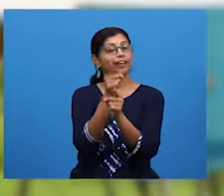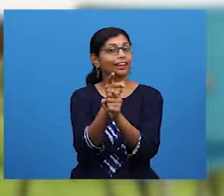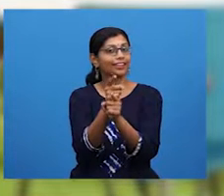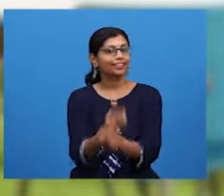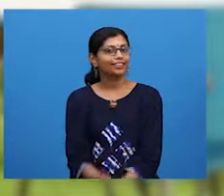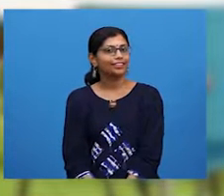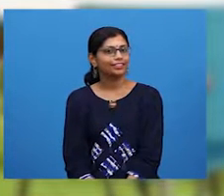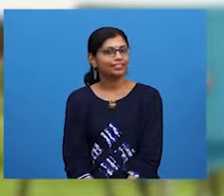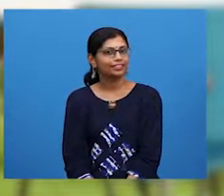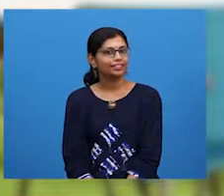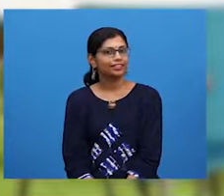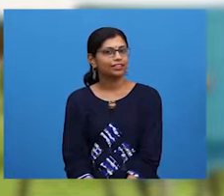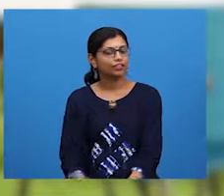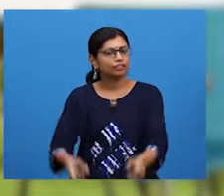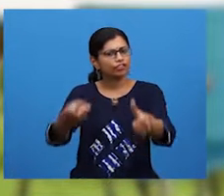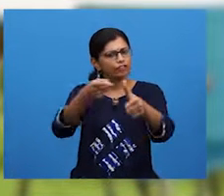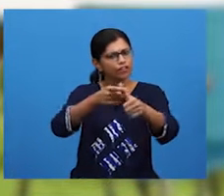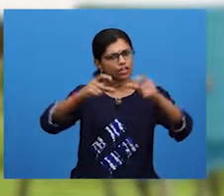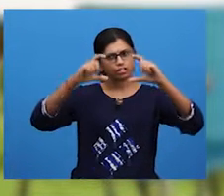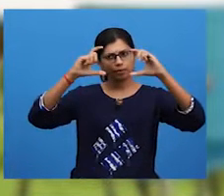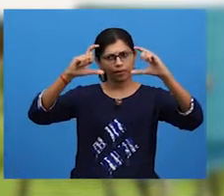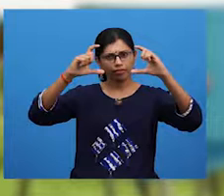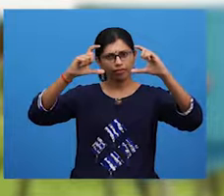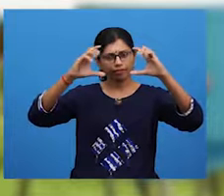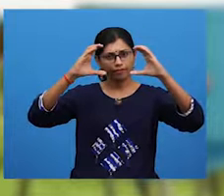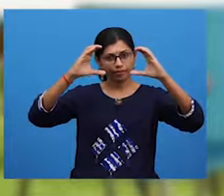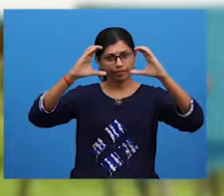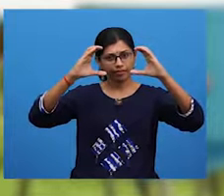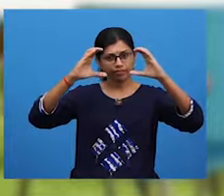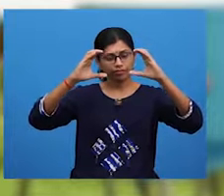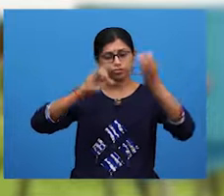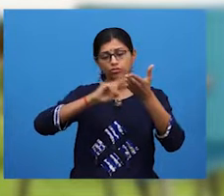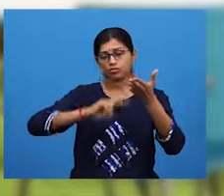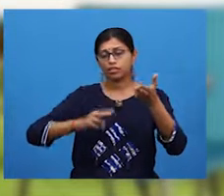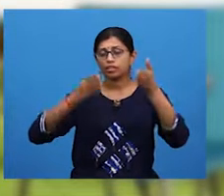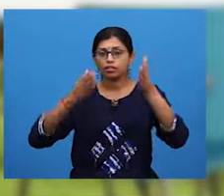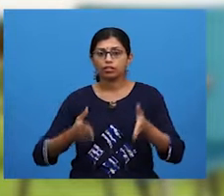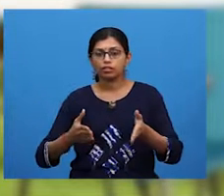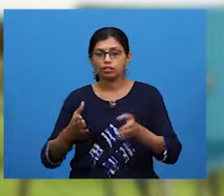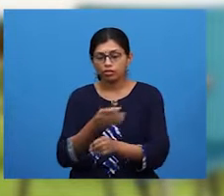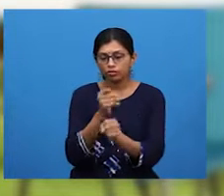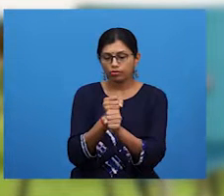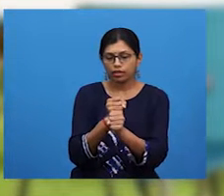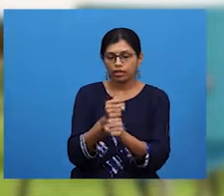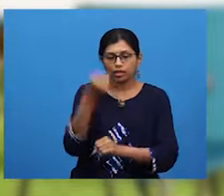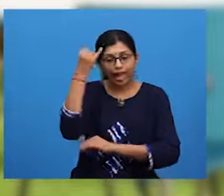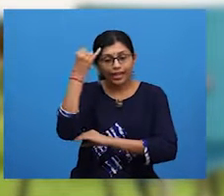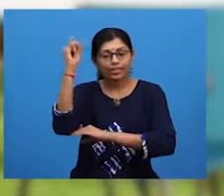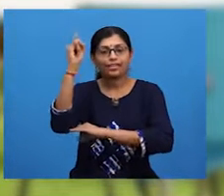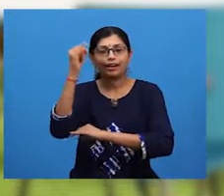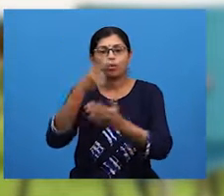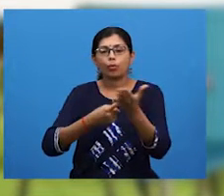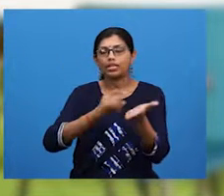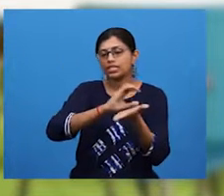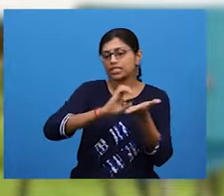be in the first paragraph so that the reader gets a general idea of the essay.